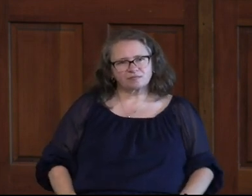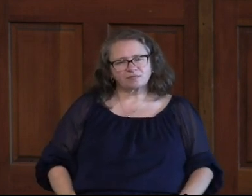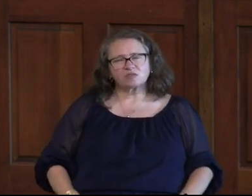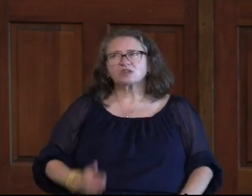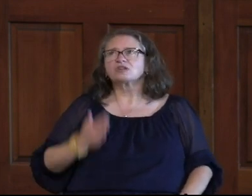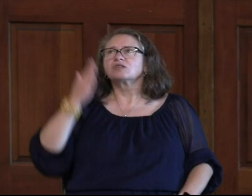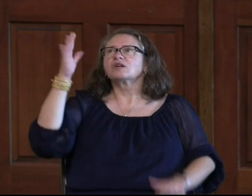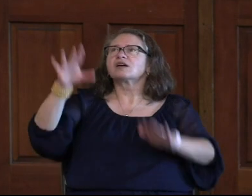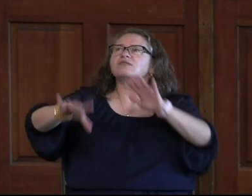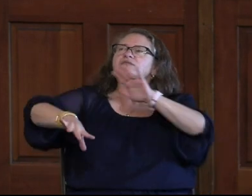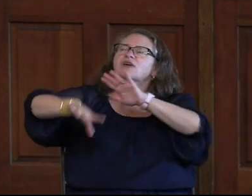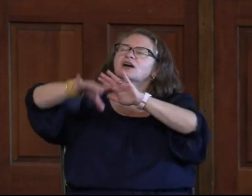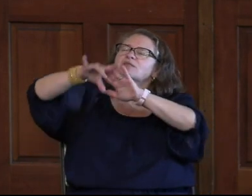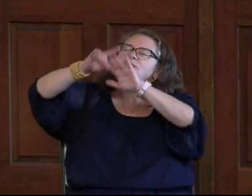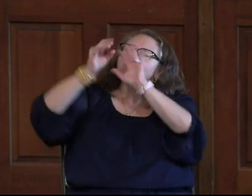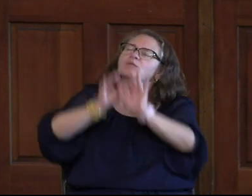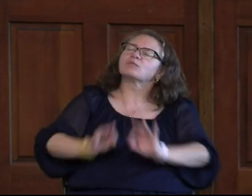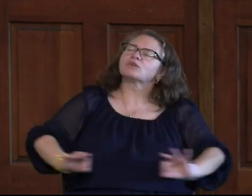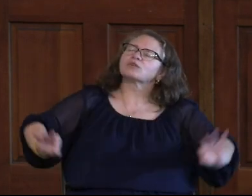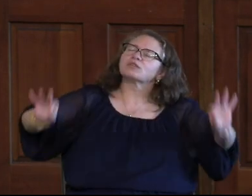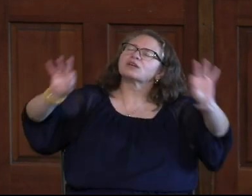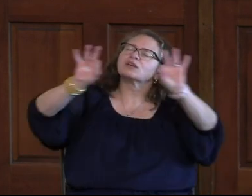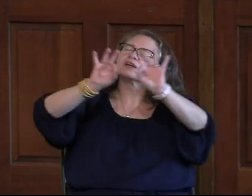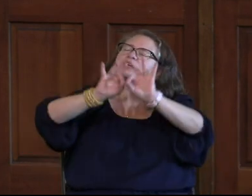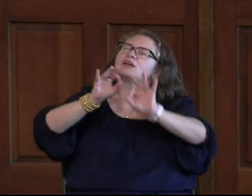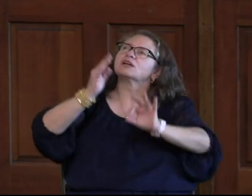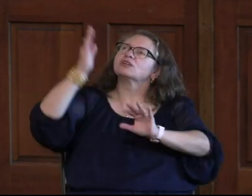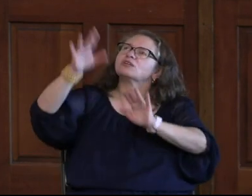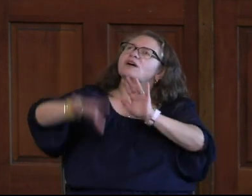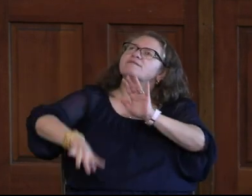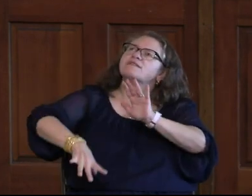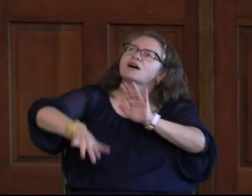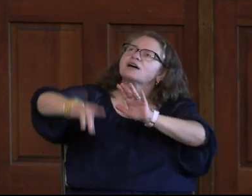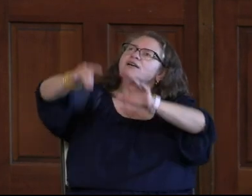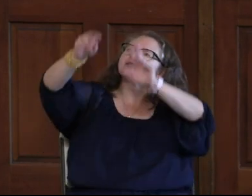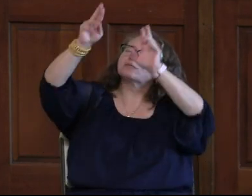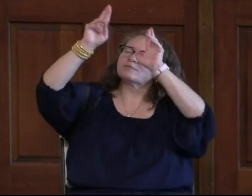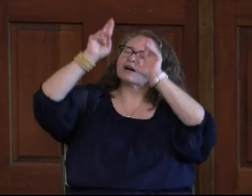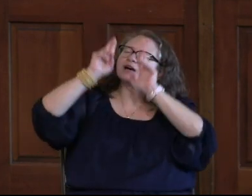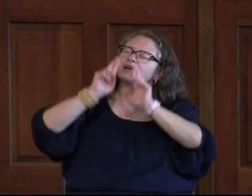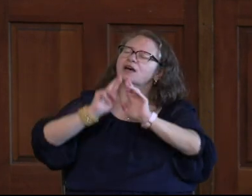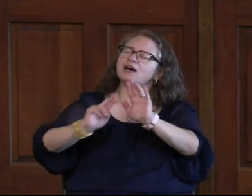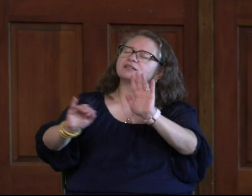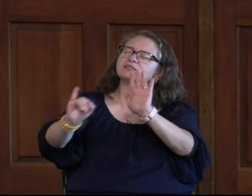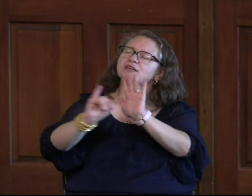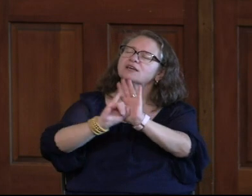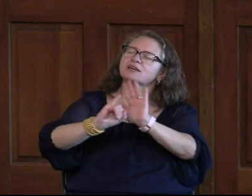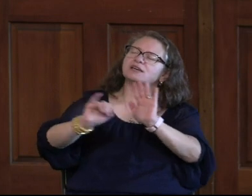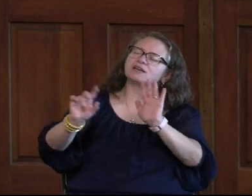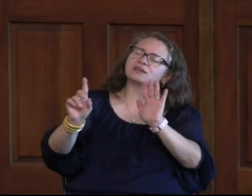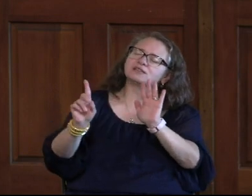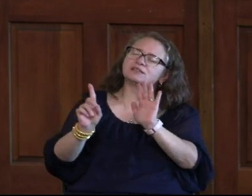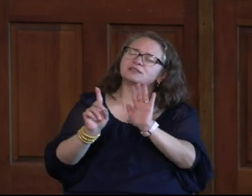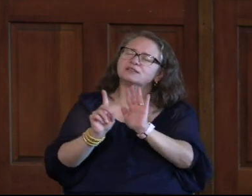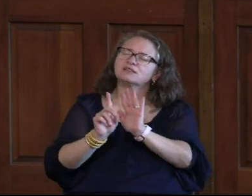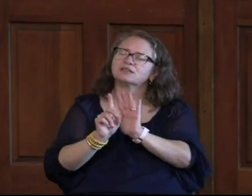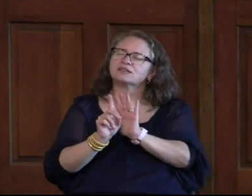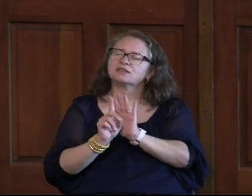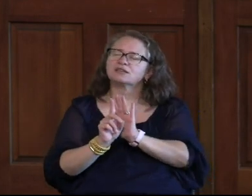I you I find my worth and you I find my identity